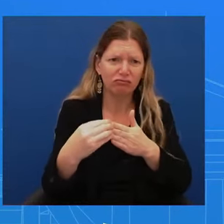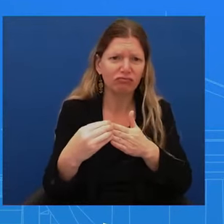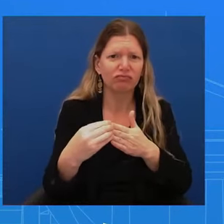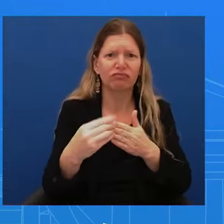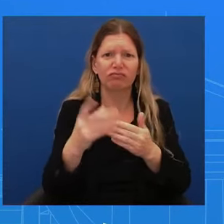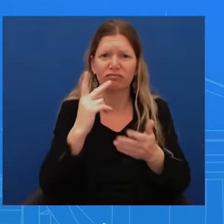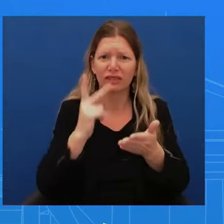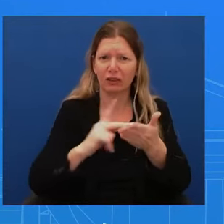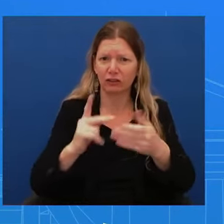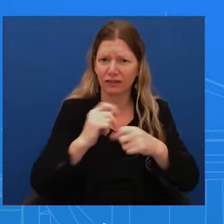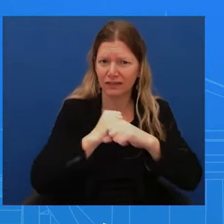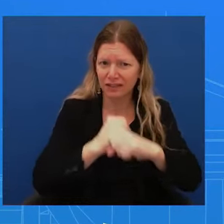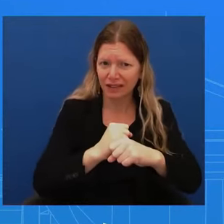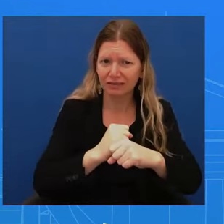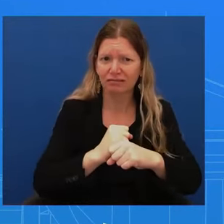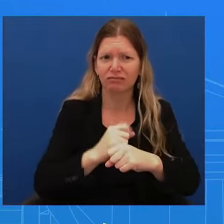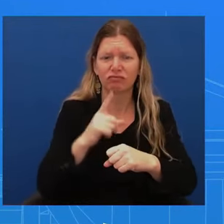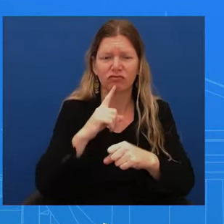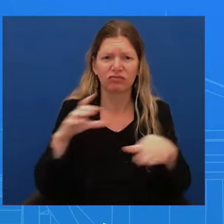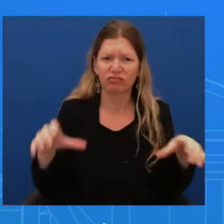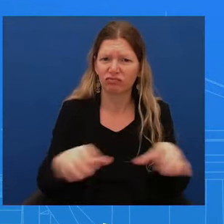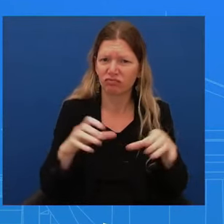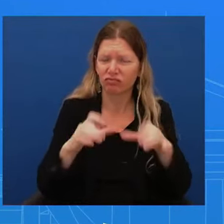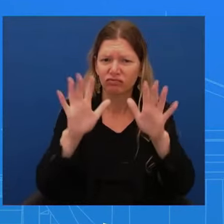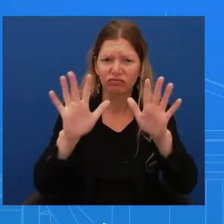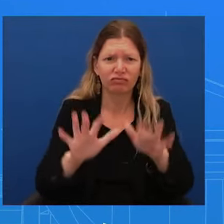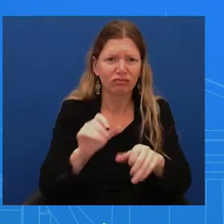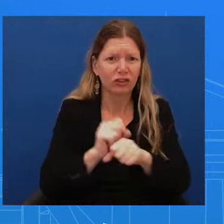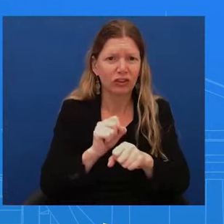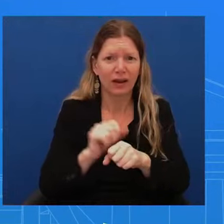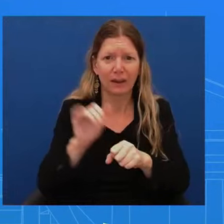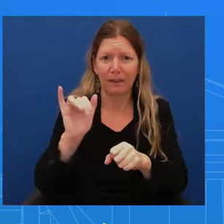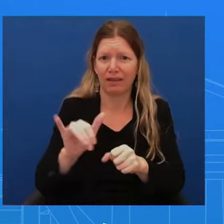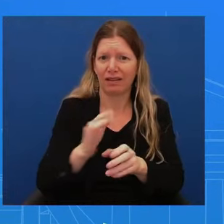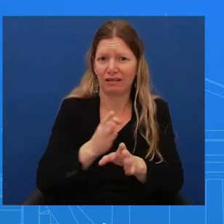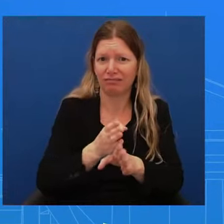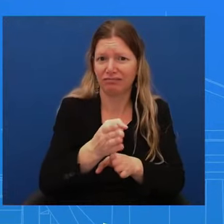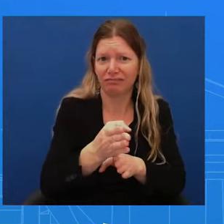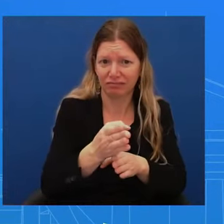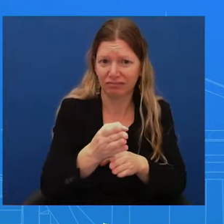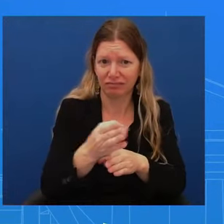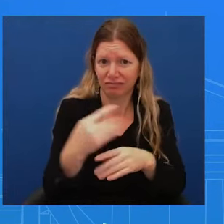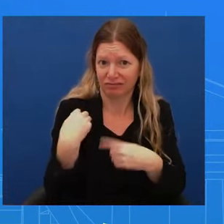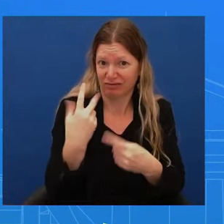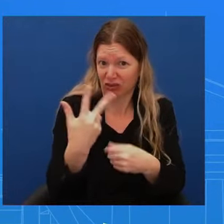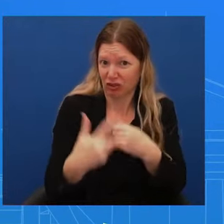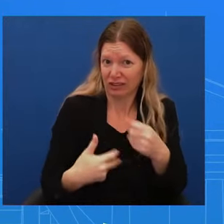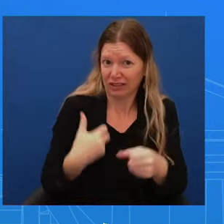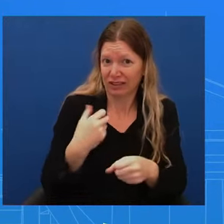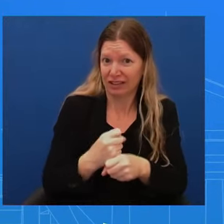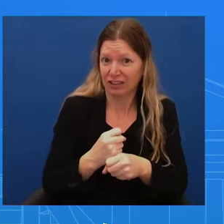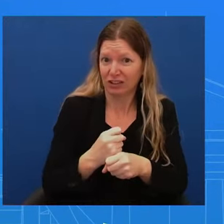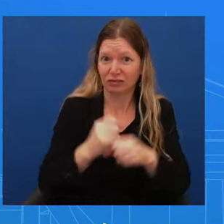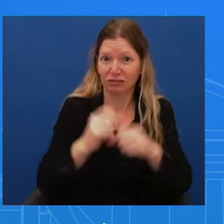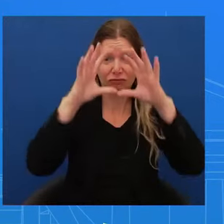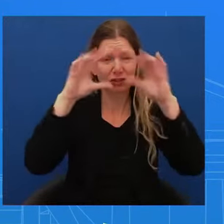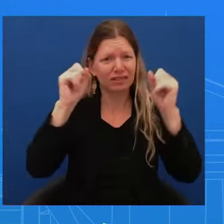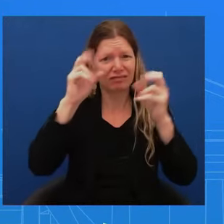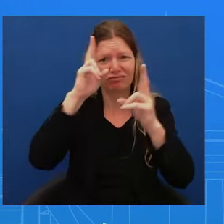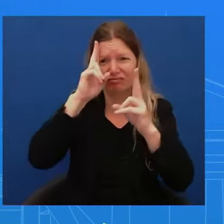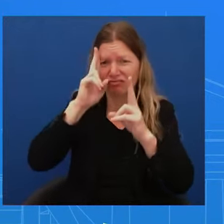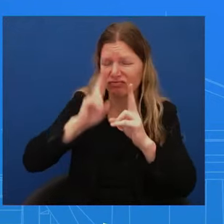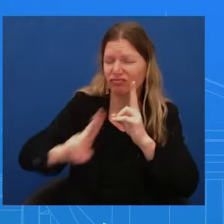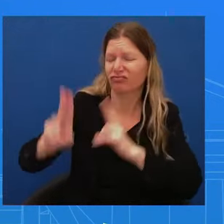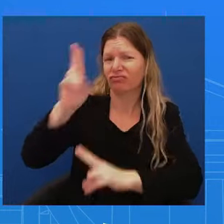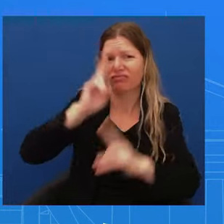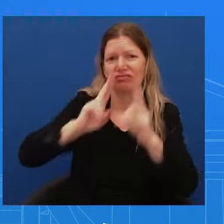stellar job in that position. The president appreciates the job that he's done. And he's taken responsibility, and I think that's important here as